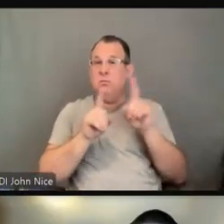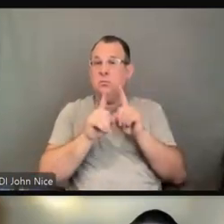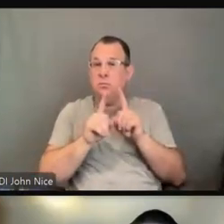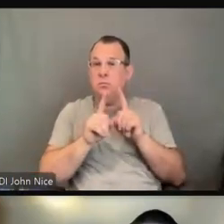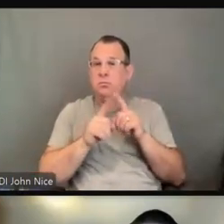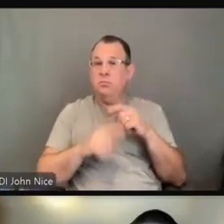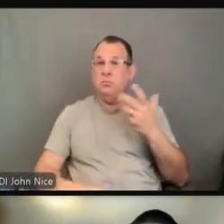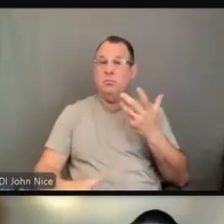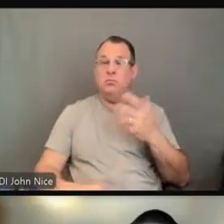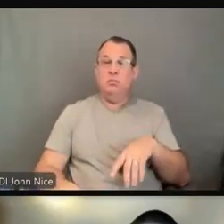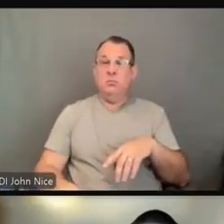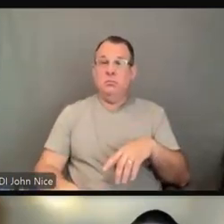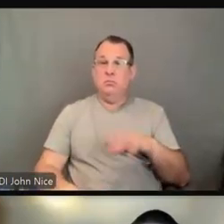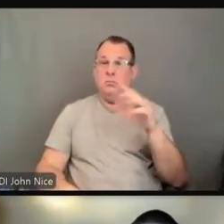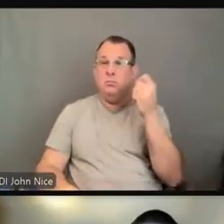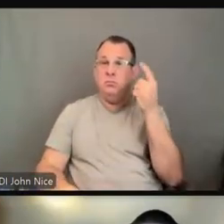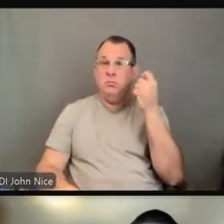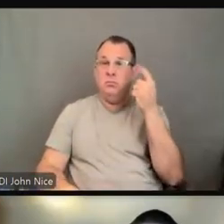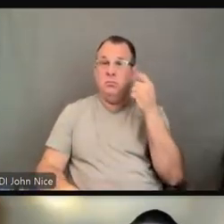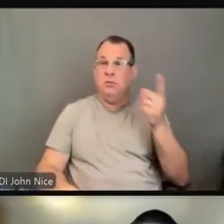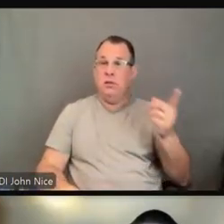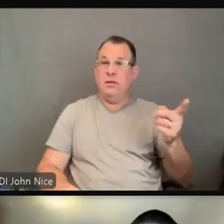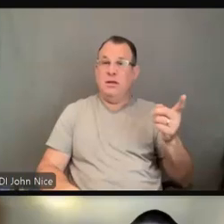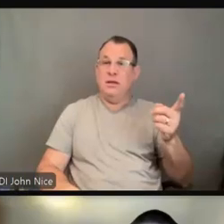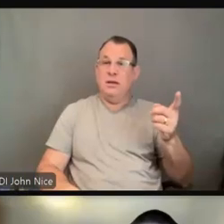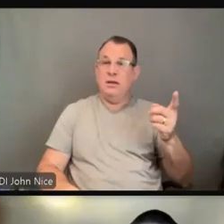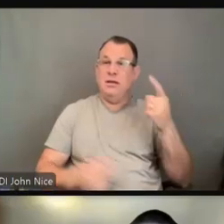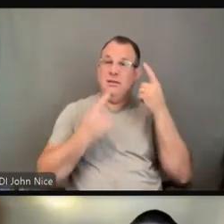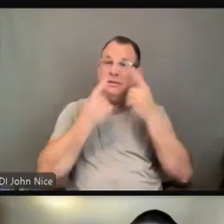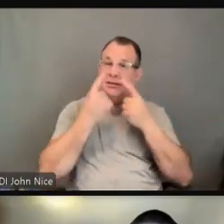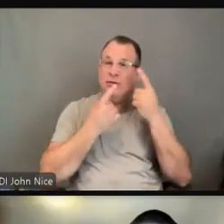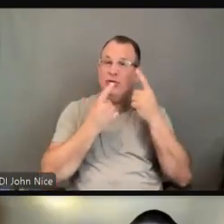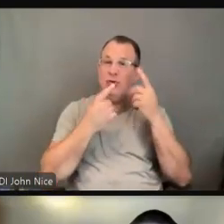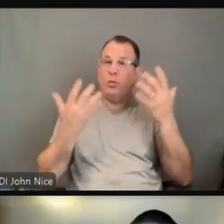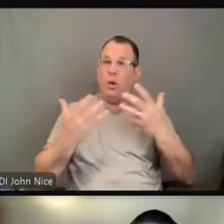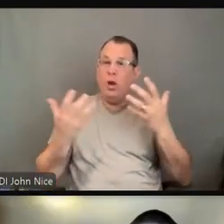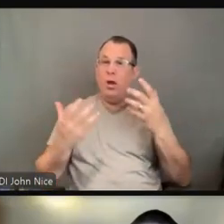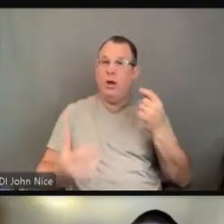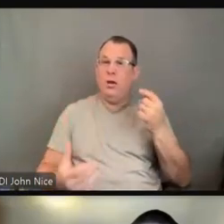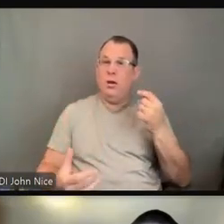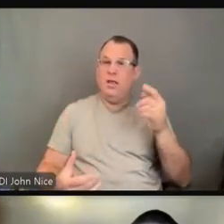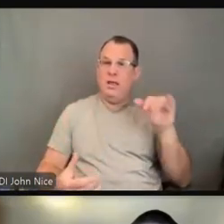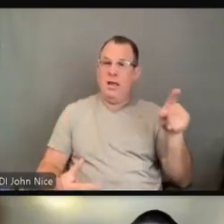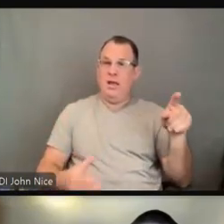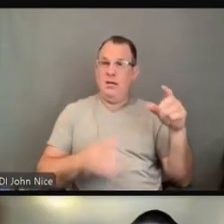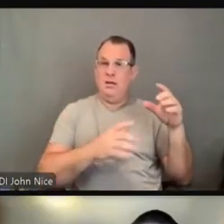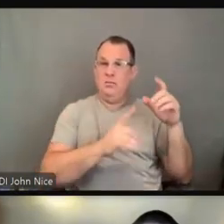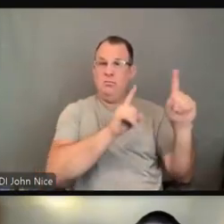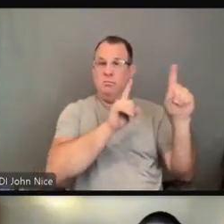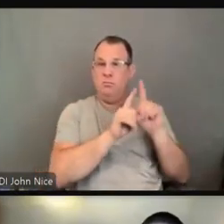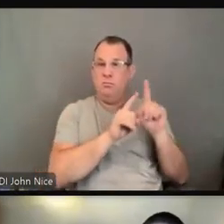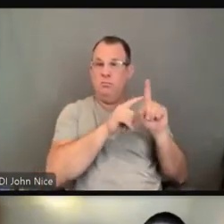that would have to be looked at, such as if that companion can be independent,